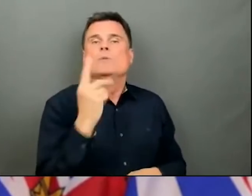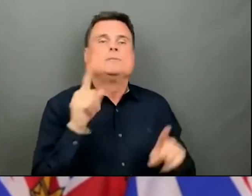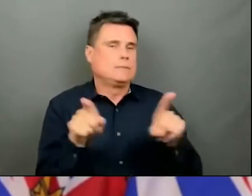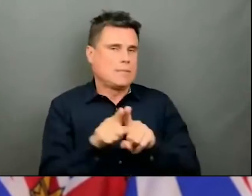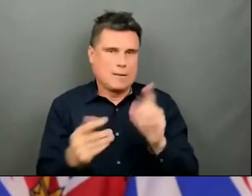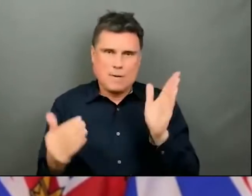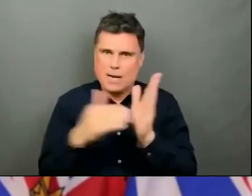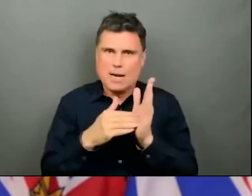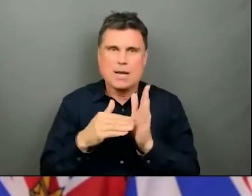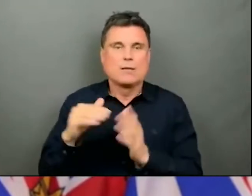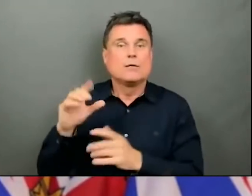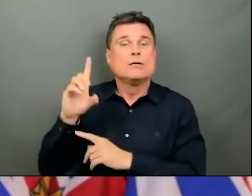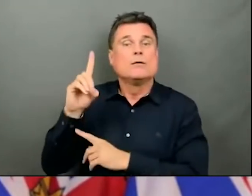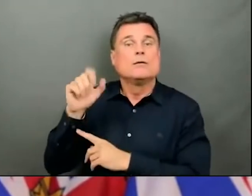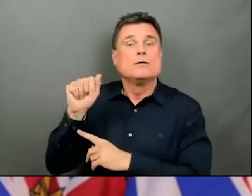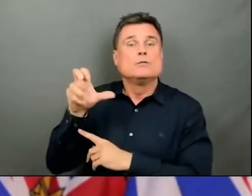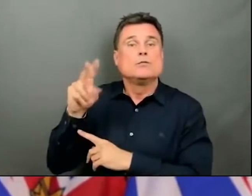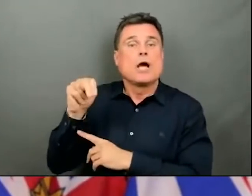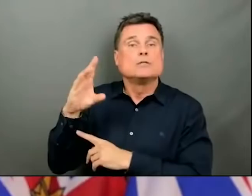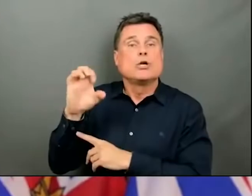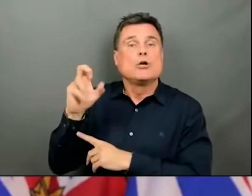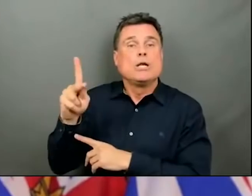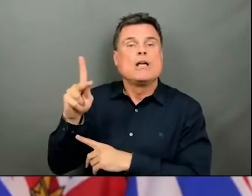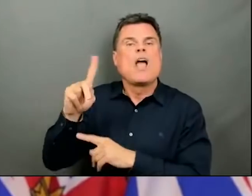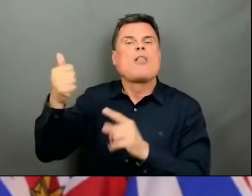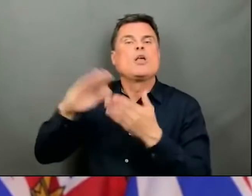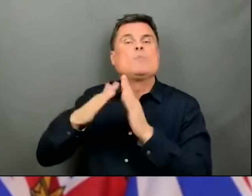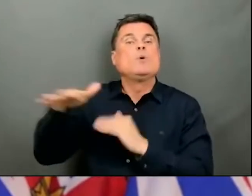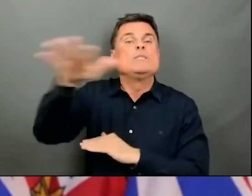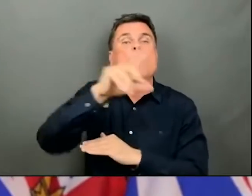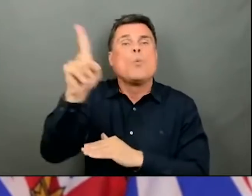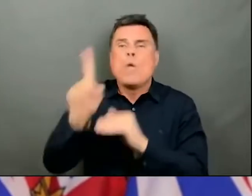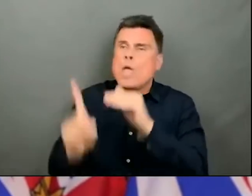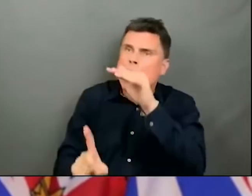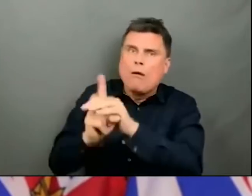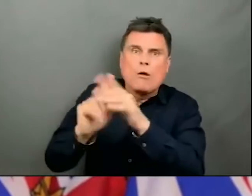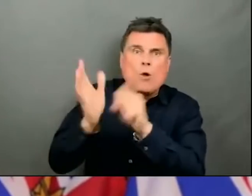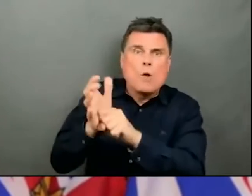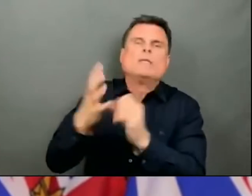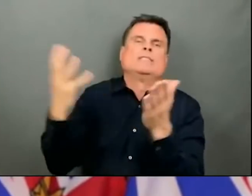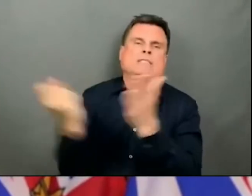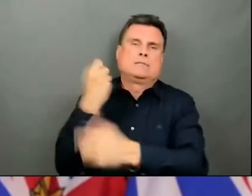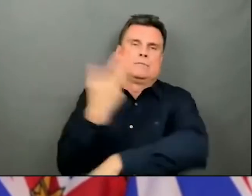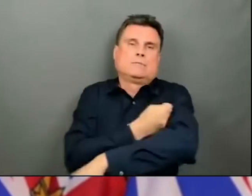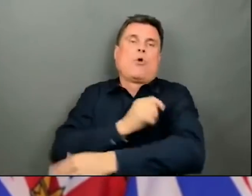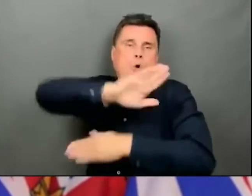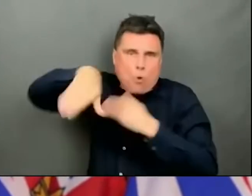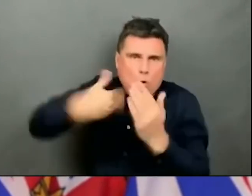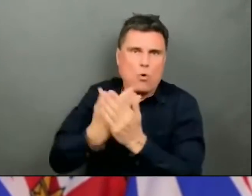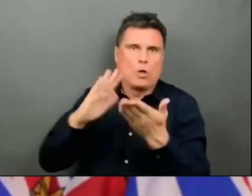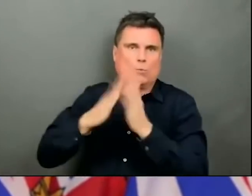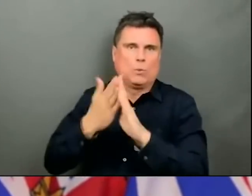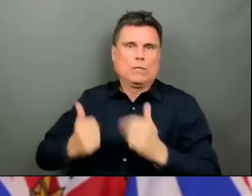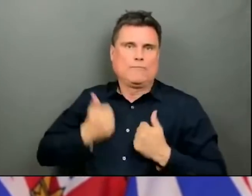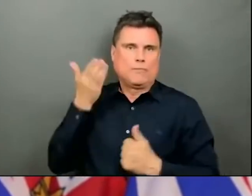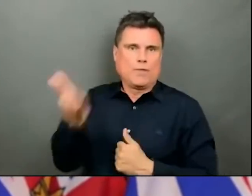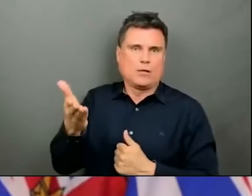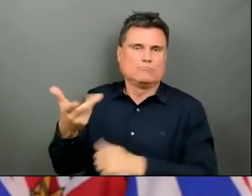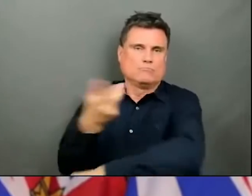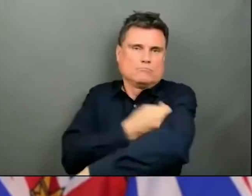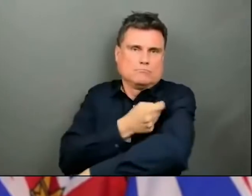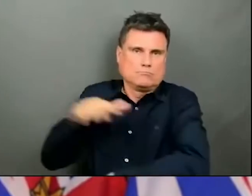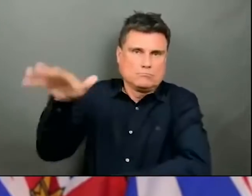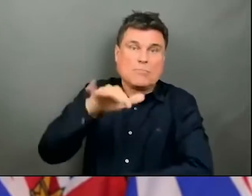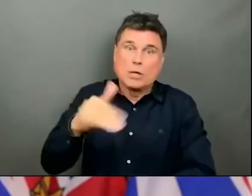This is excellent news for patients in the North and we should all be encouraged by this development. The third wave underscores, I